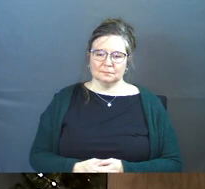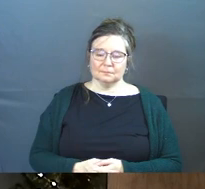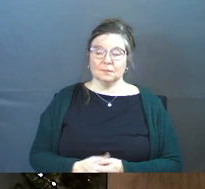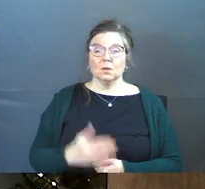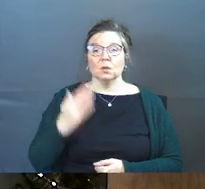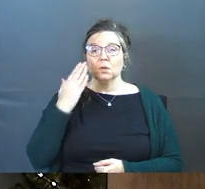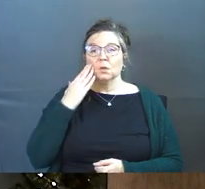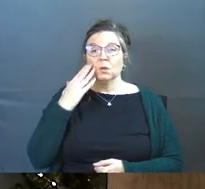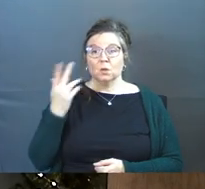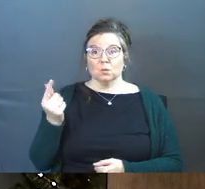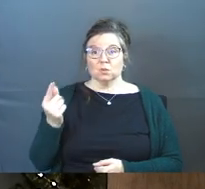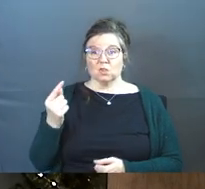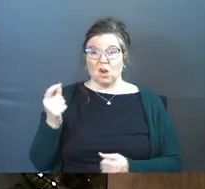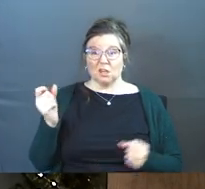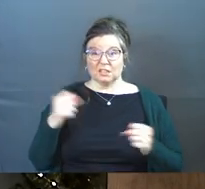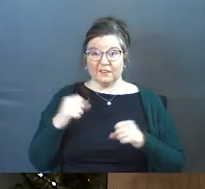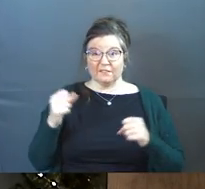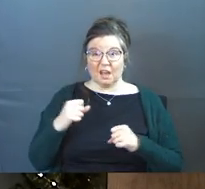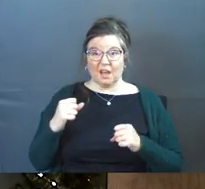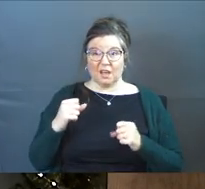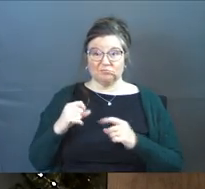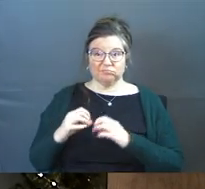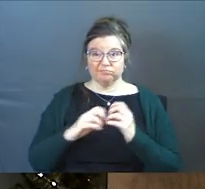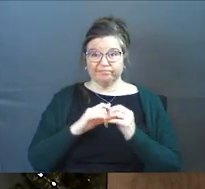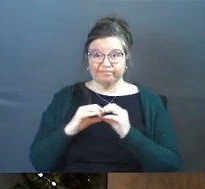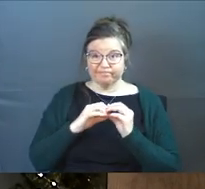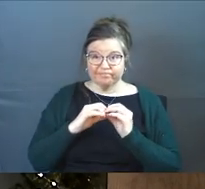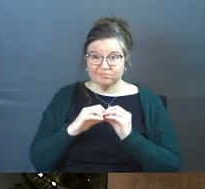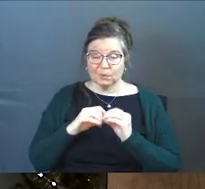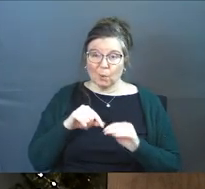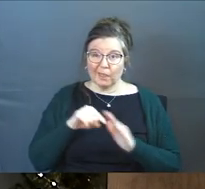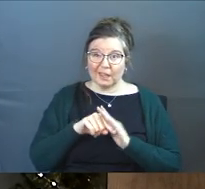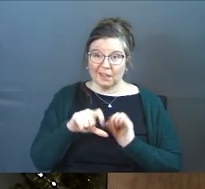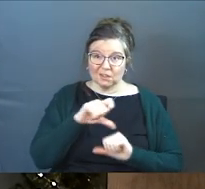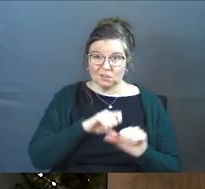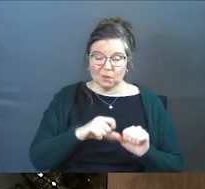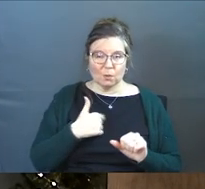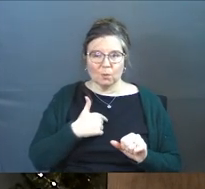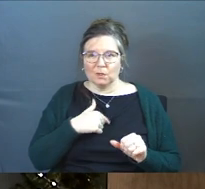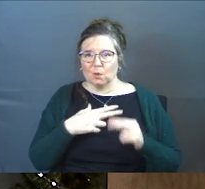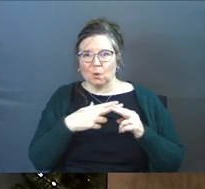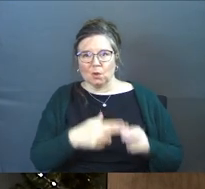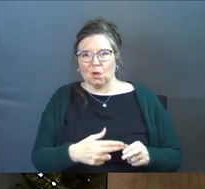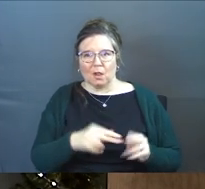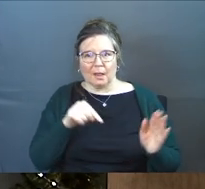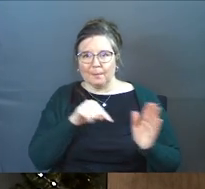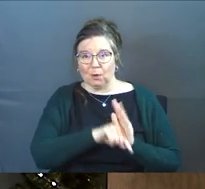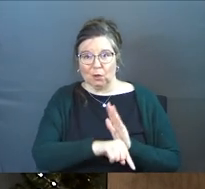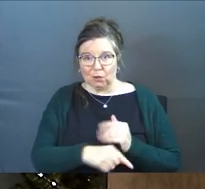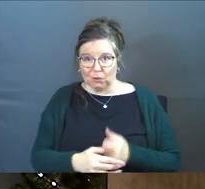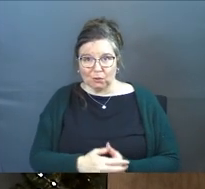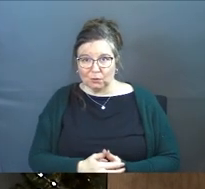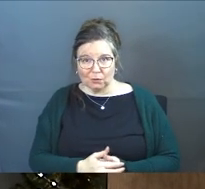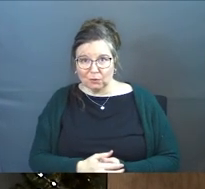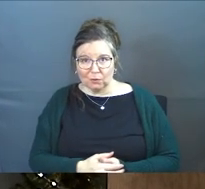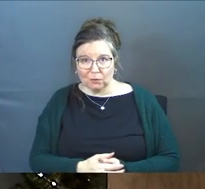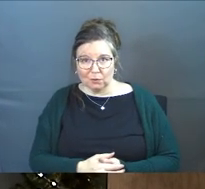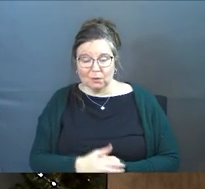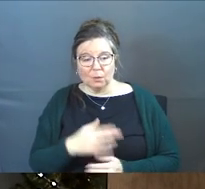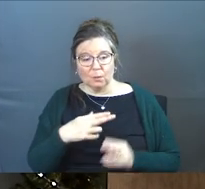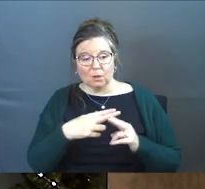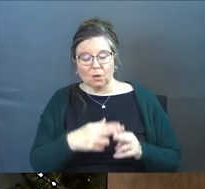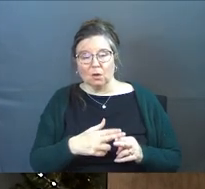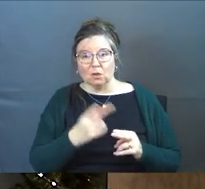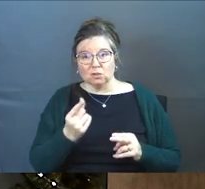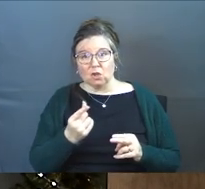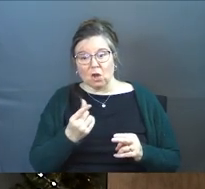you know, when dogs fight or dogs kill each other, we don't call it murder. We